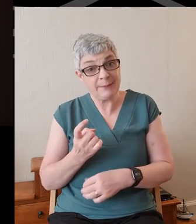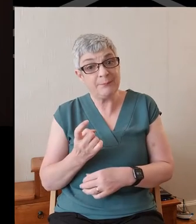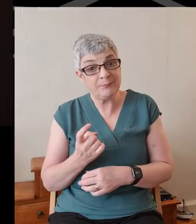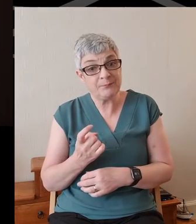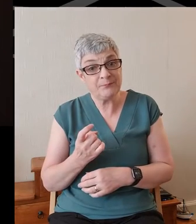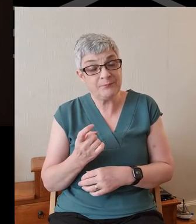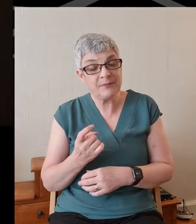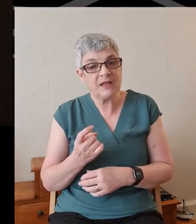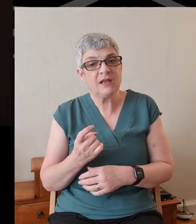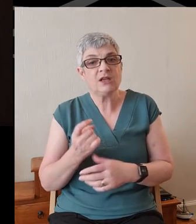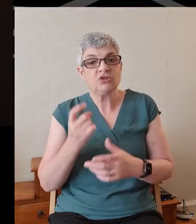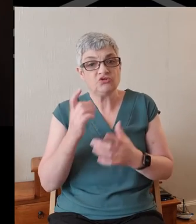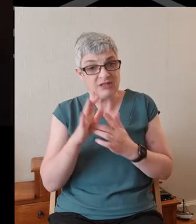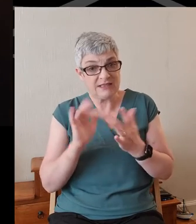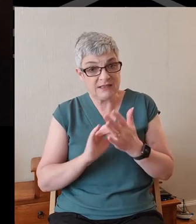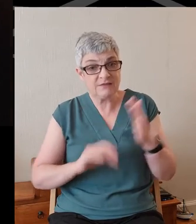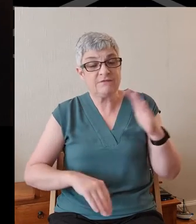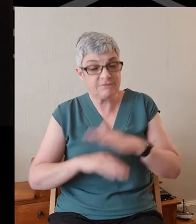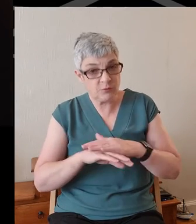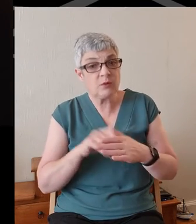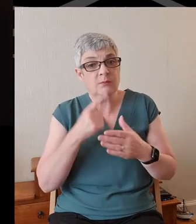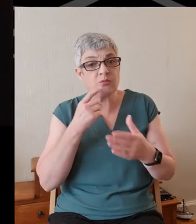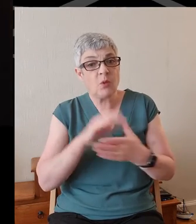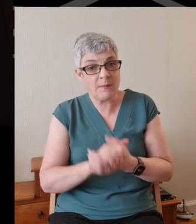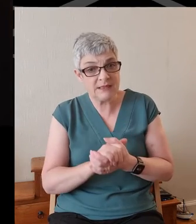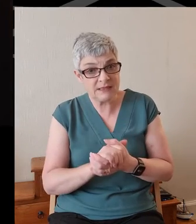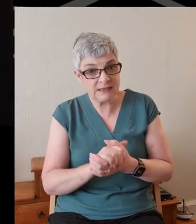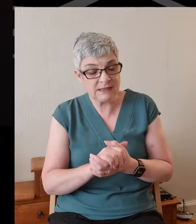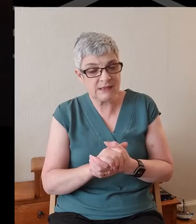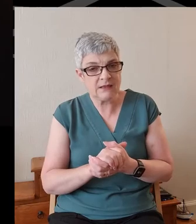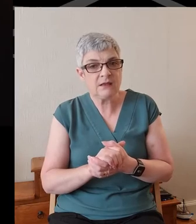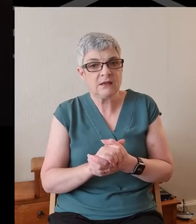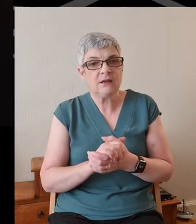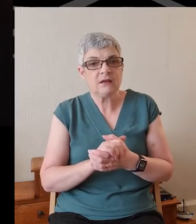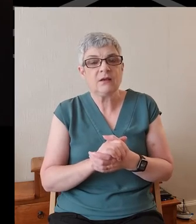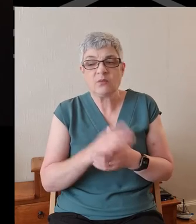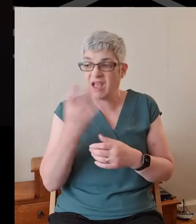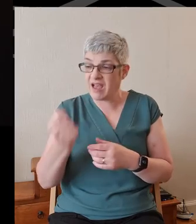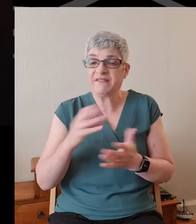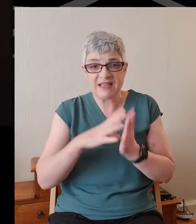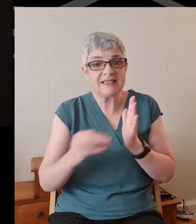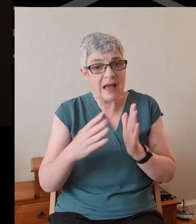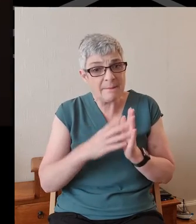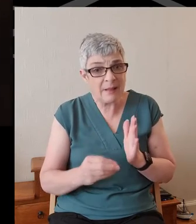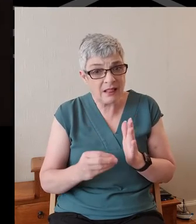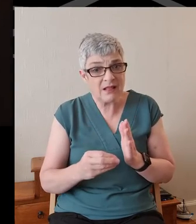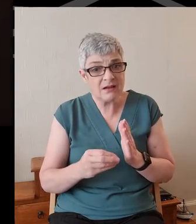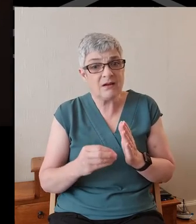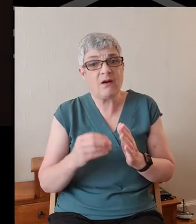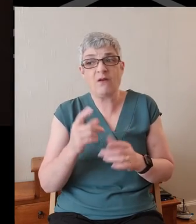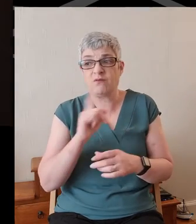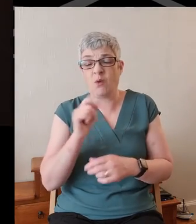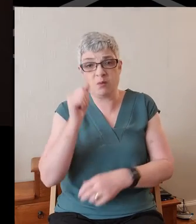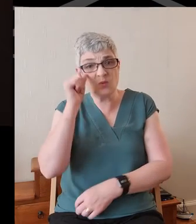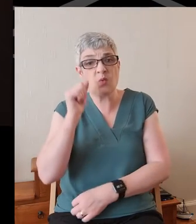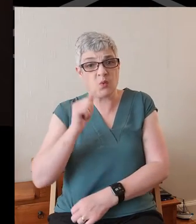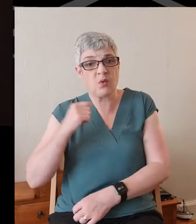Jesus fulfilled the promises. They are an example of what can be counted upon. Therefore,